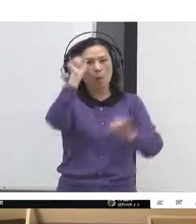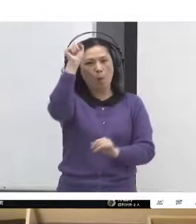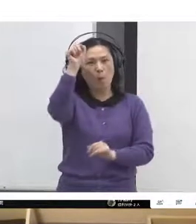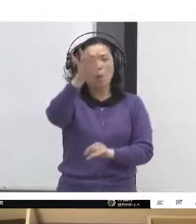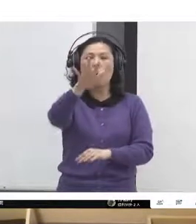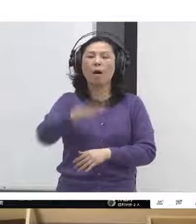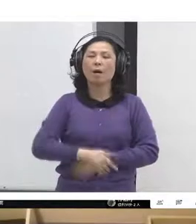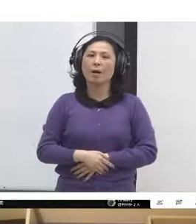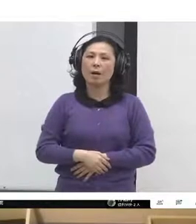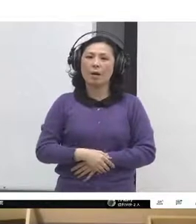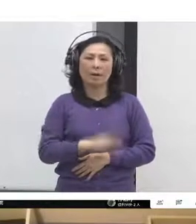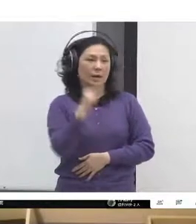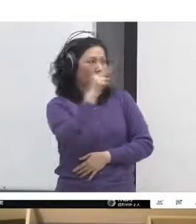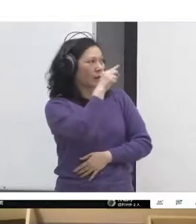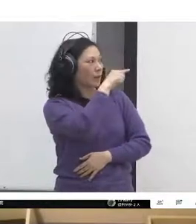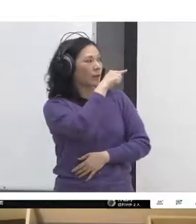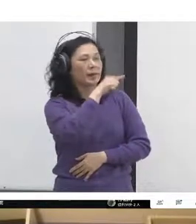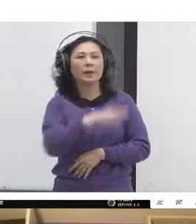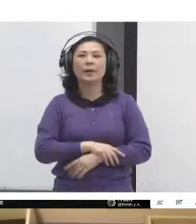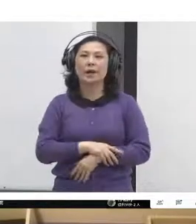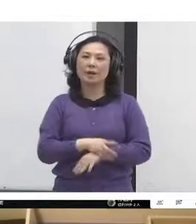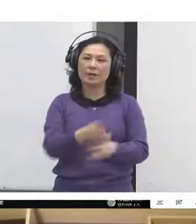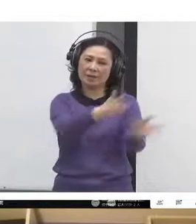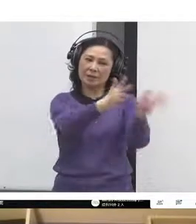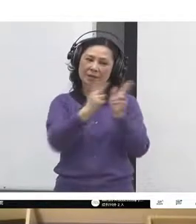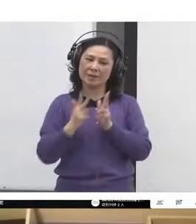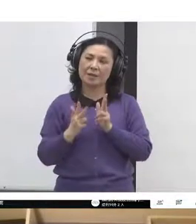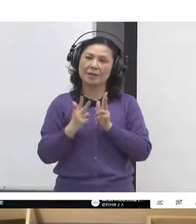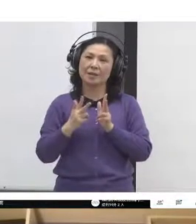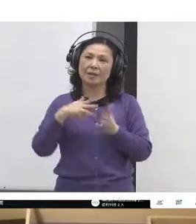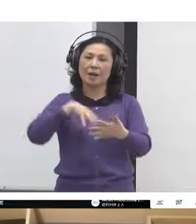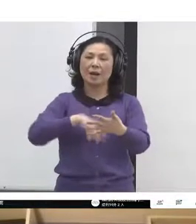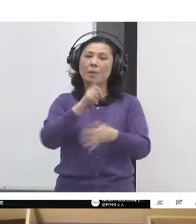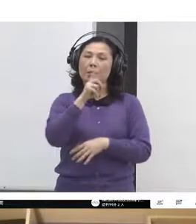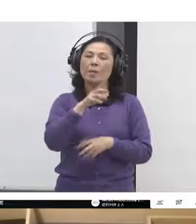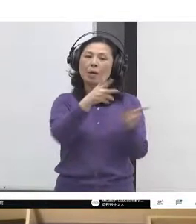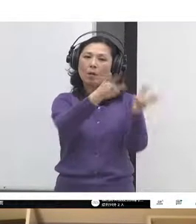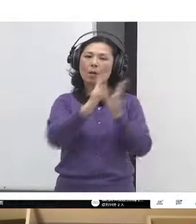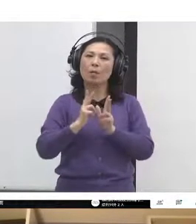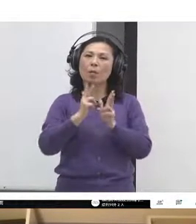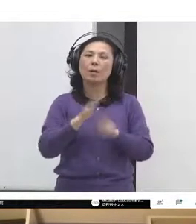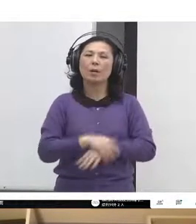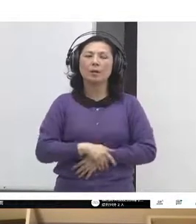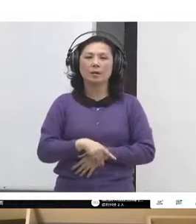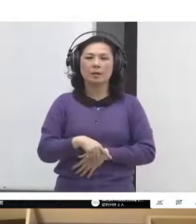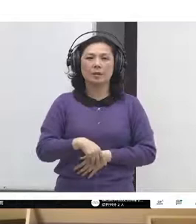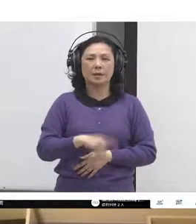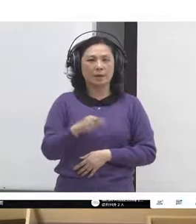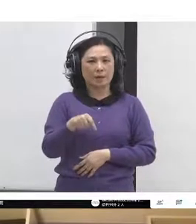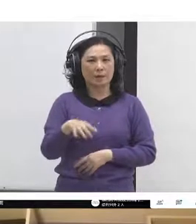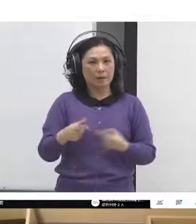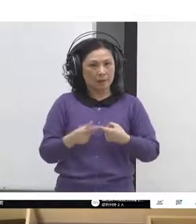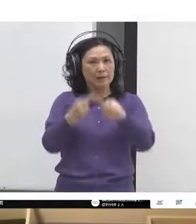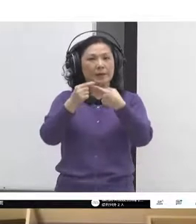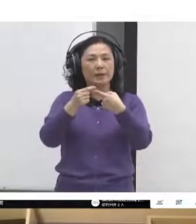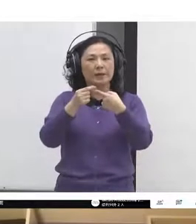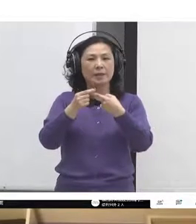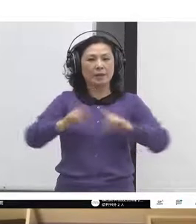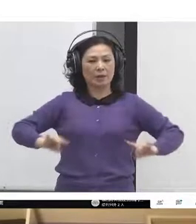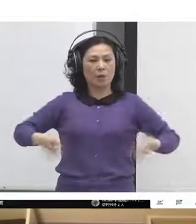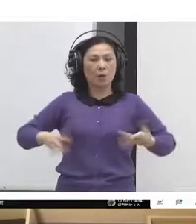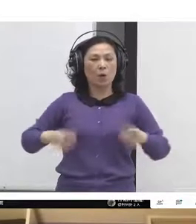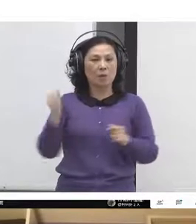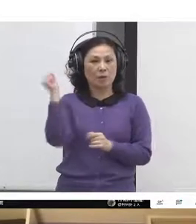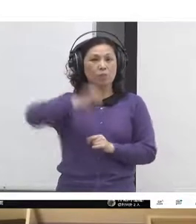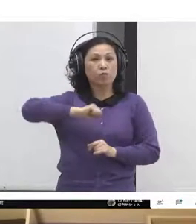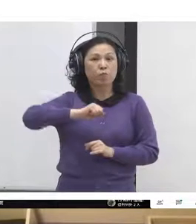in London. And then the first international rebellion was in April 2019. And